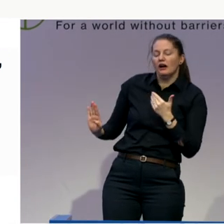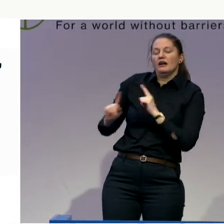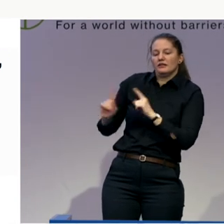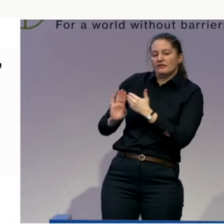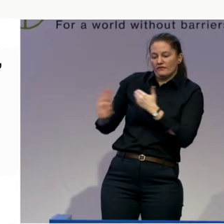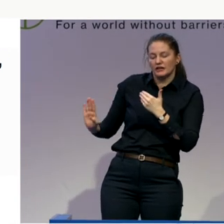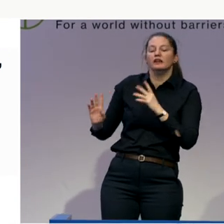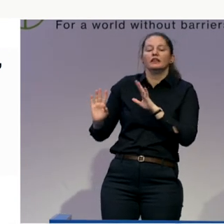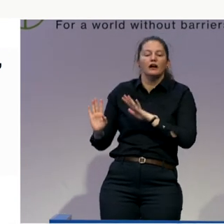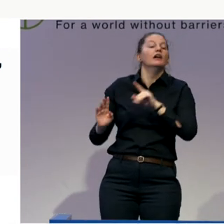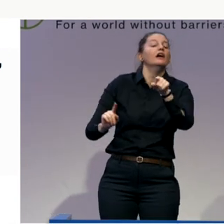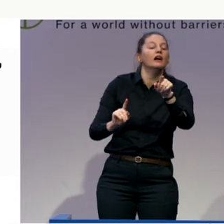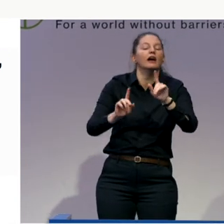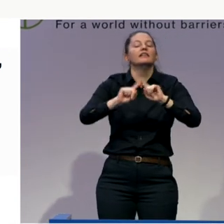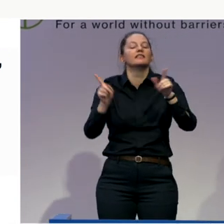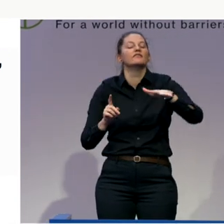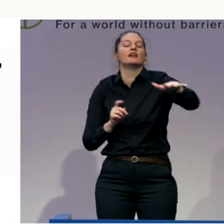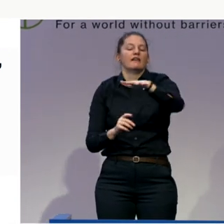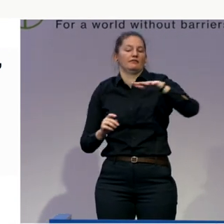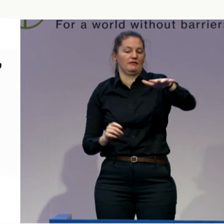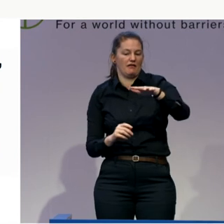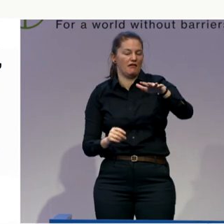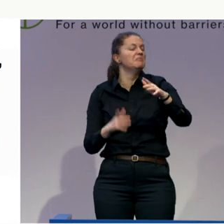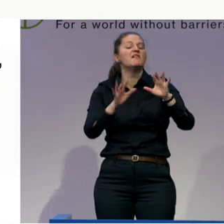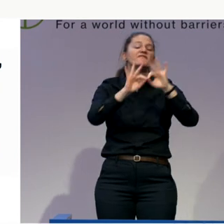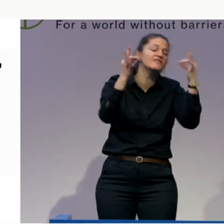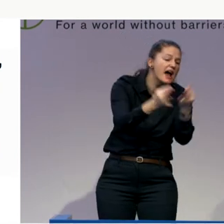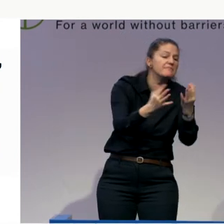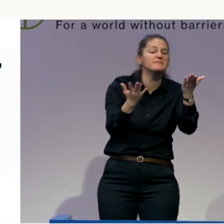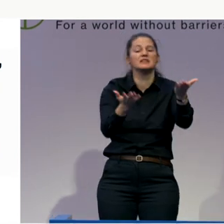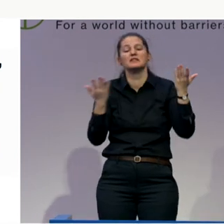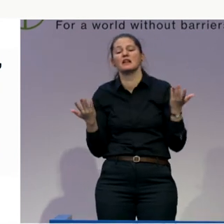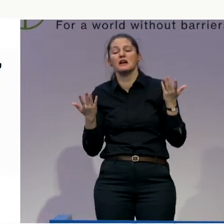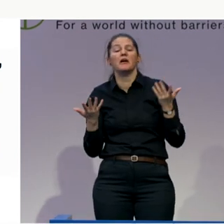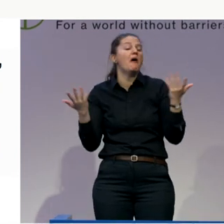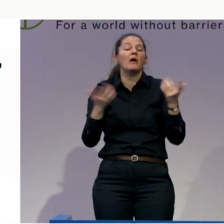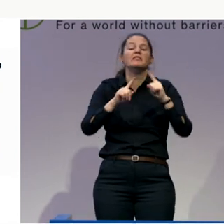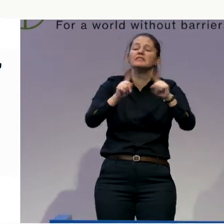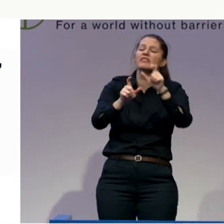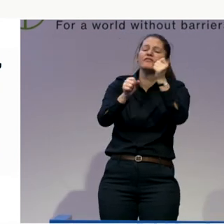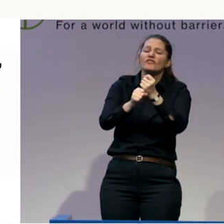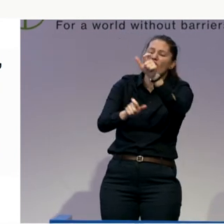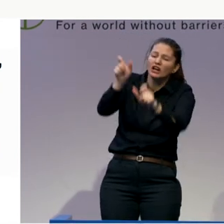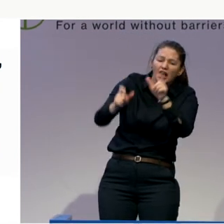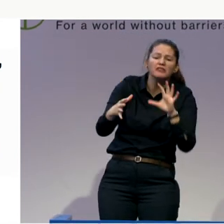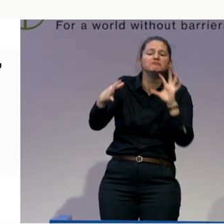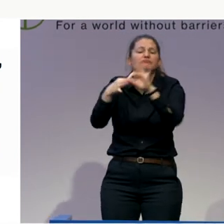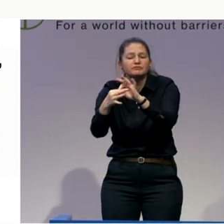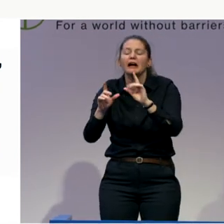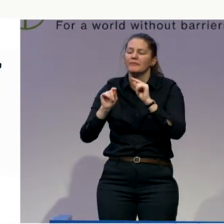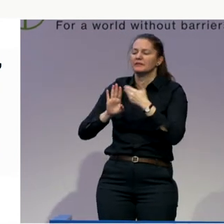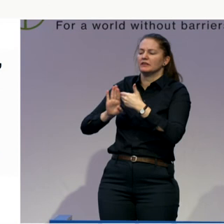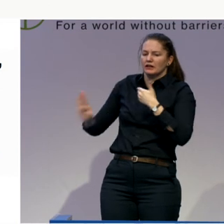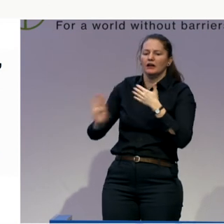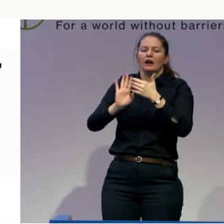each other in families, in support relationships. Wherever we live, we want space. So, there are ways of understanding the sources of conflict.